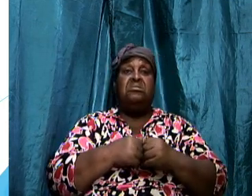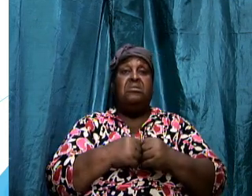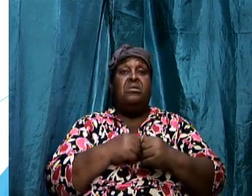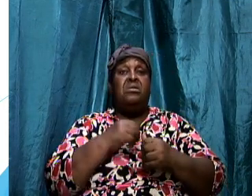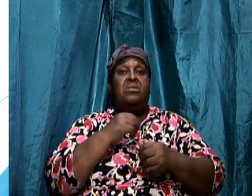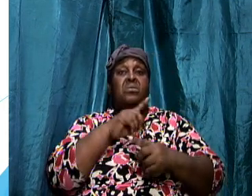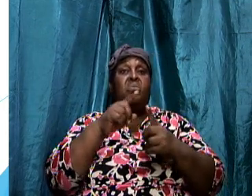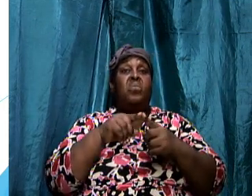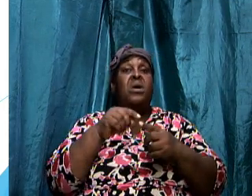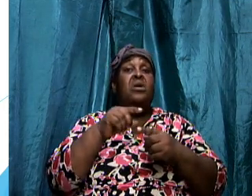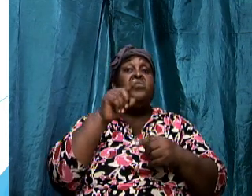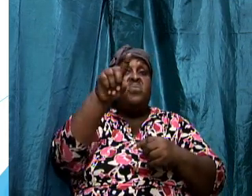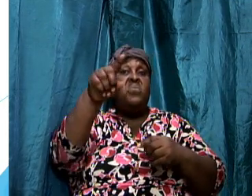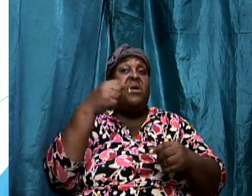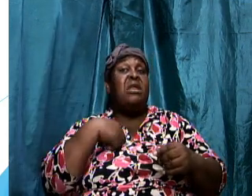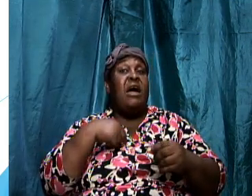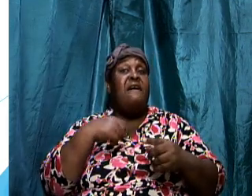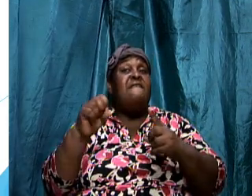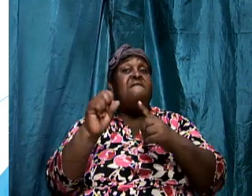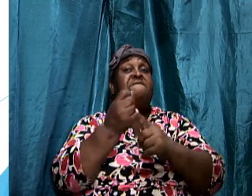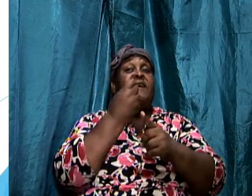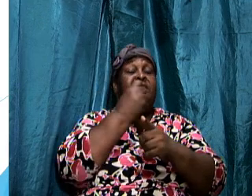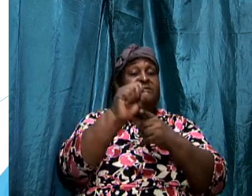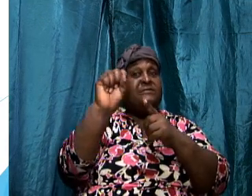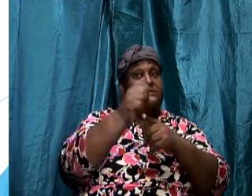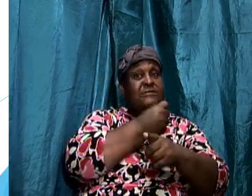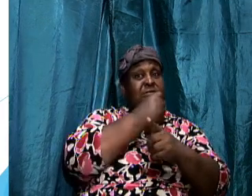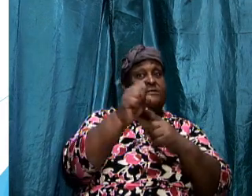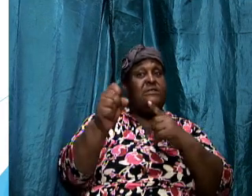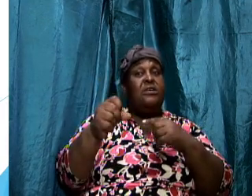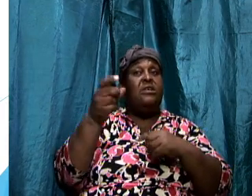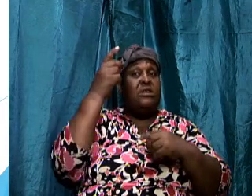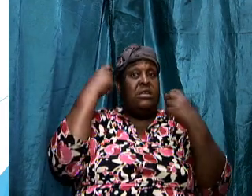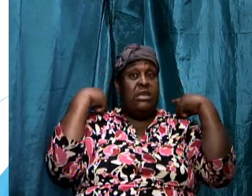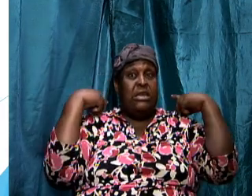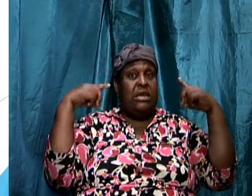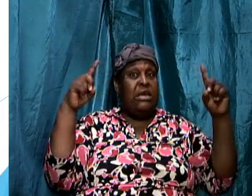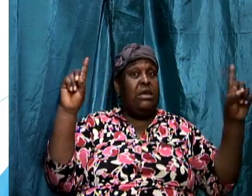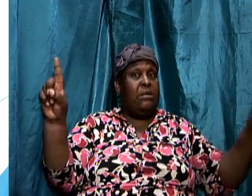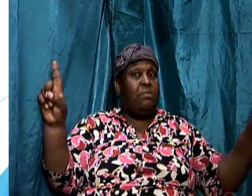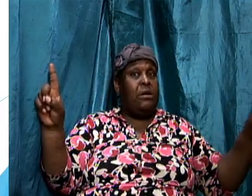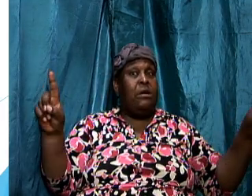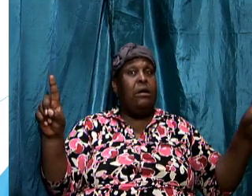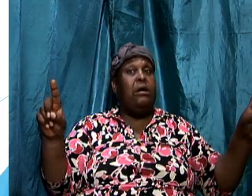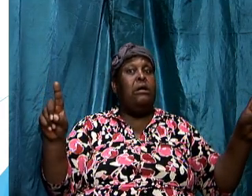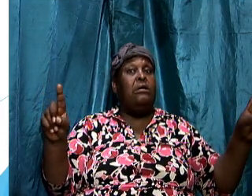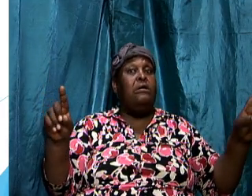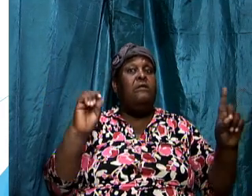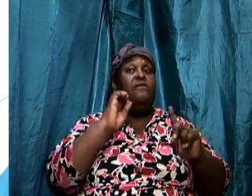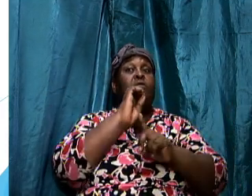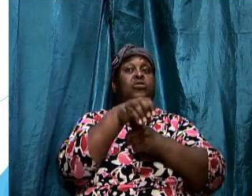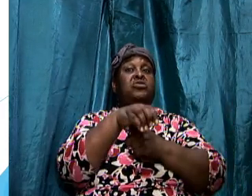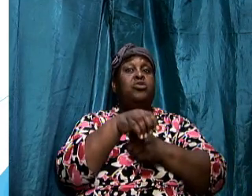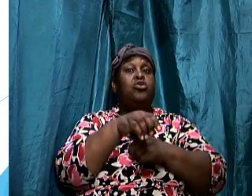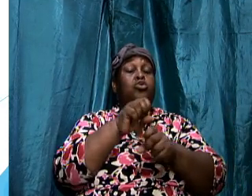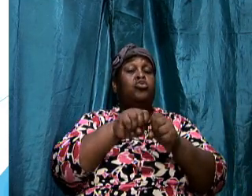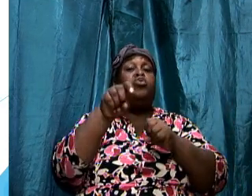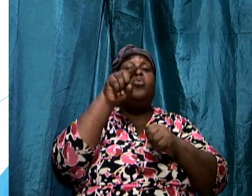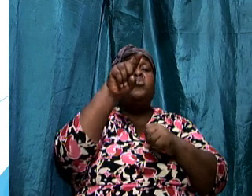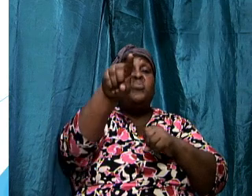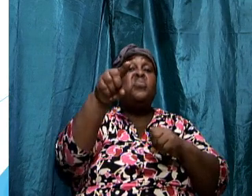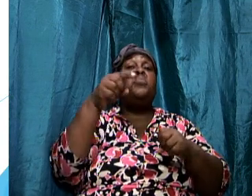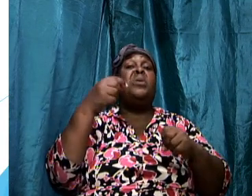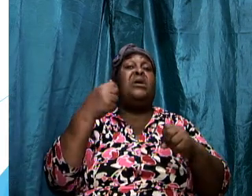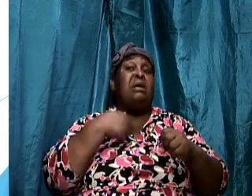there are no rules they will use everything at their disposal and therefore you and i must use everything at our